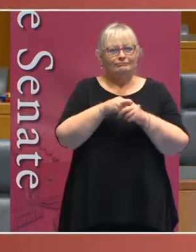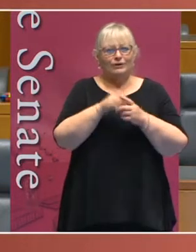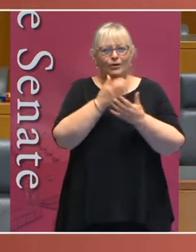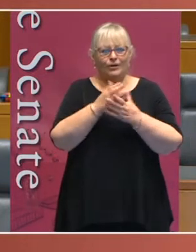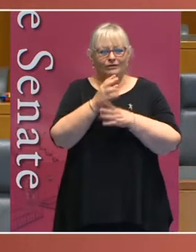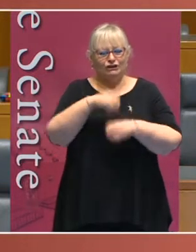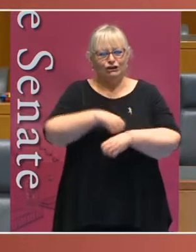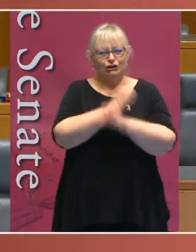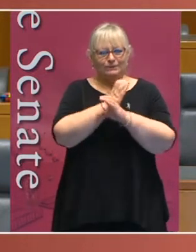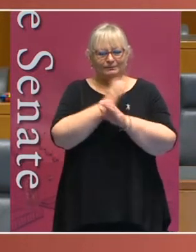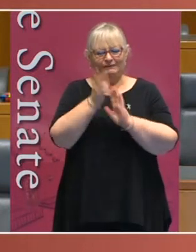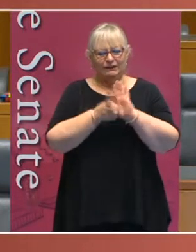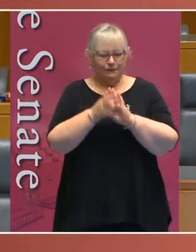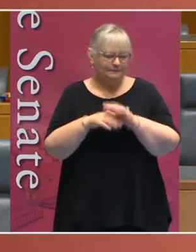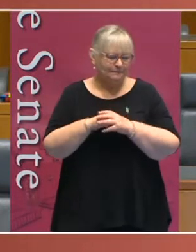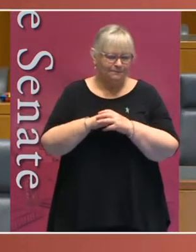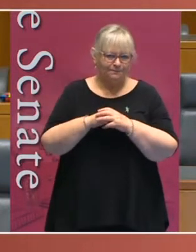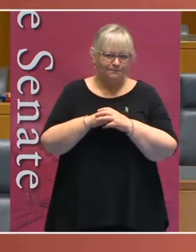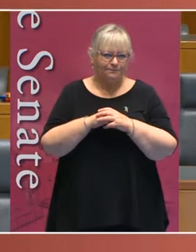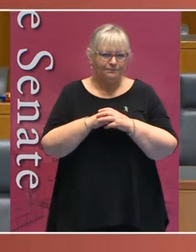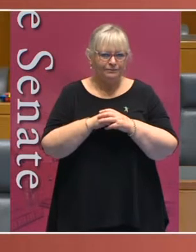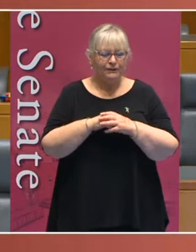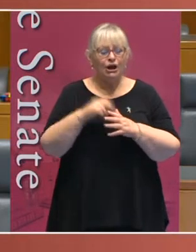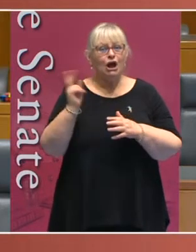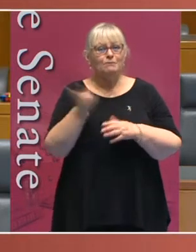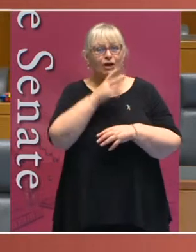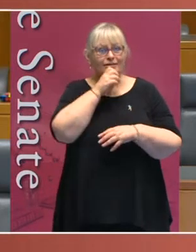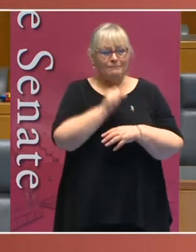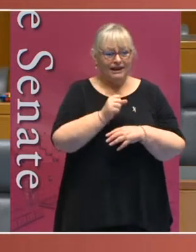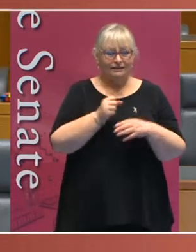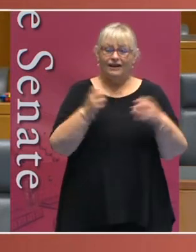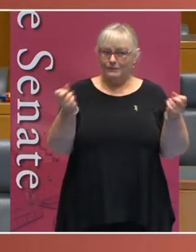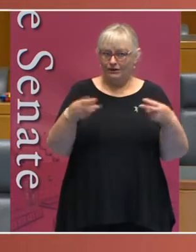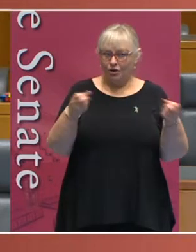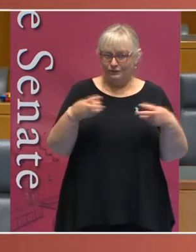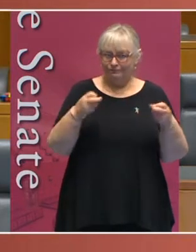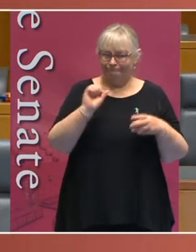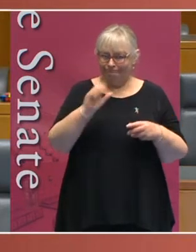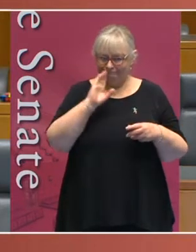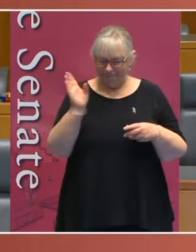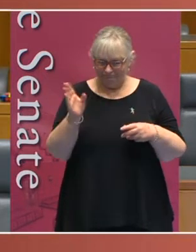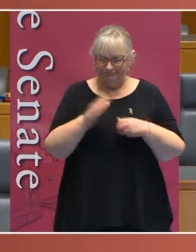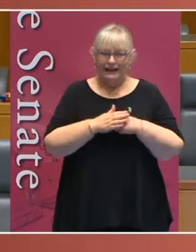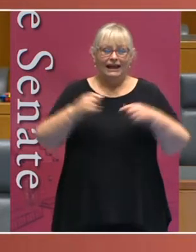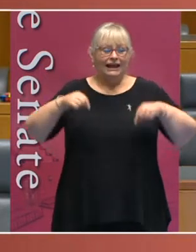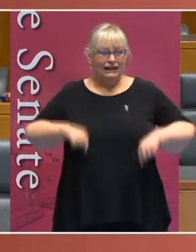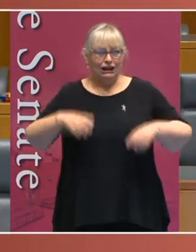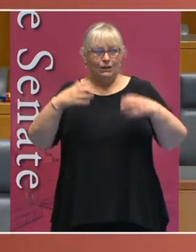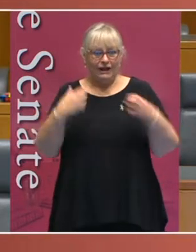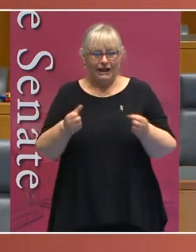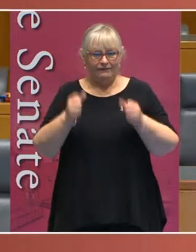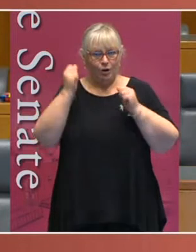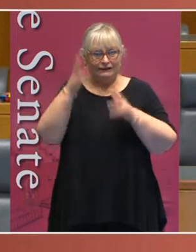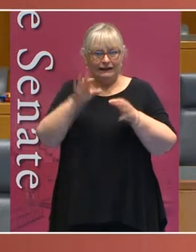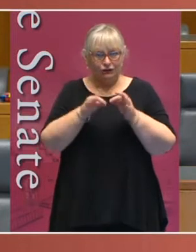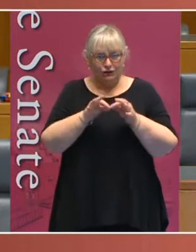via recorded video. Both contributions have been open captioned, and I'm joined here in Canberra today by